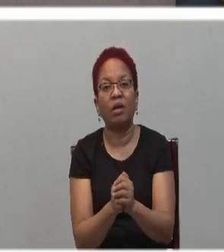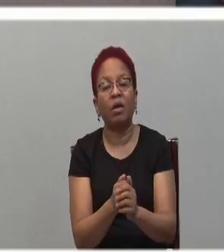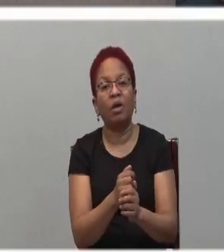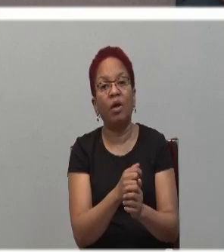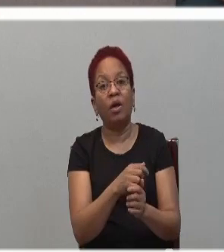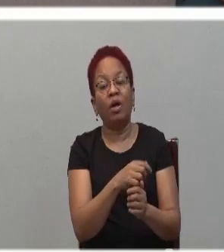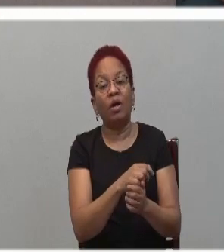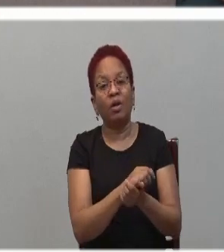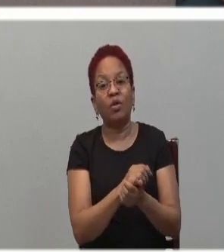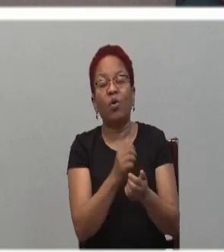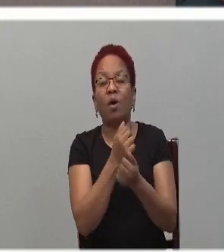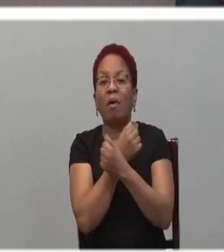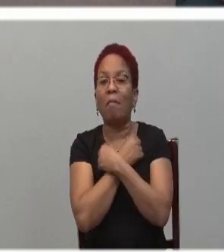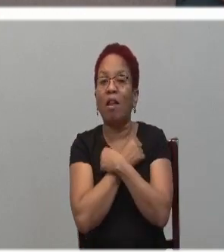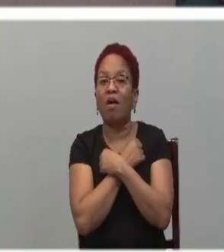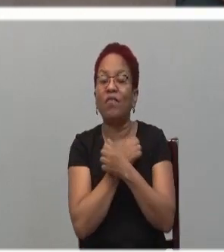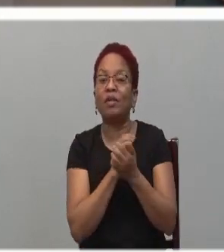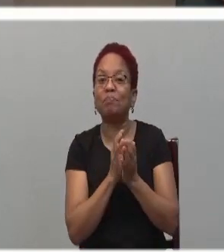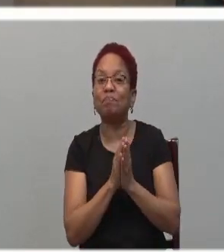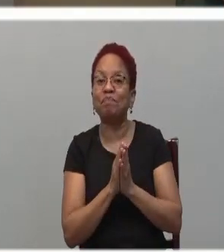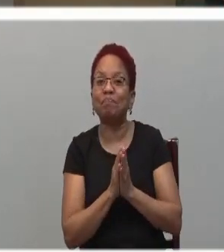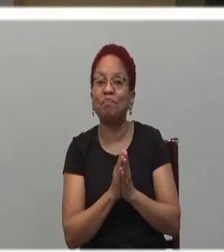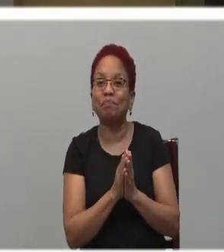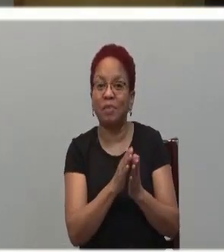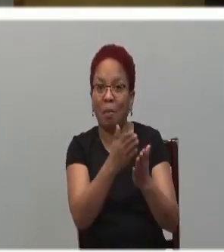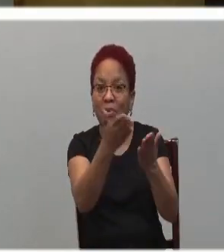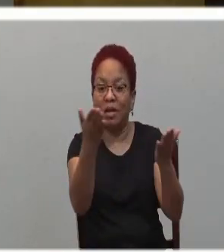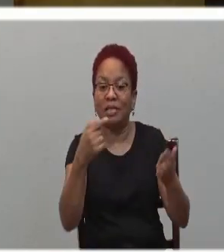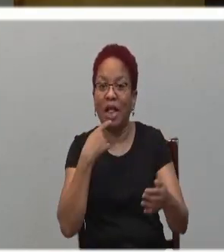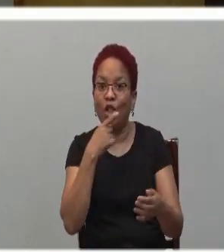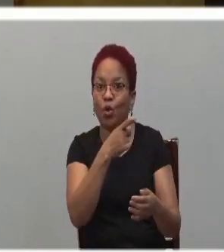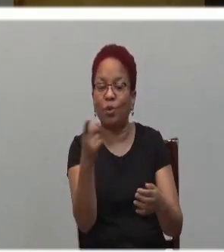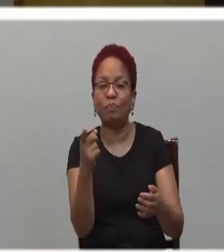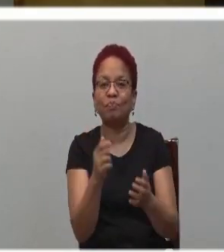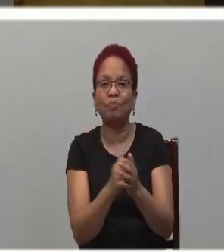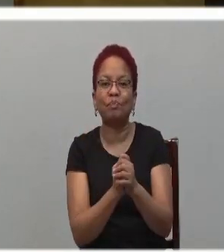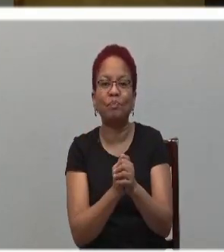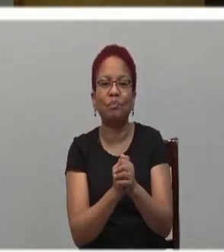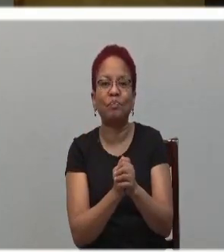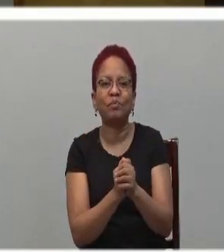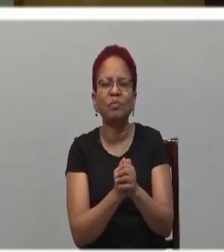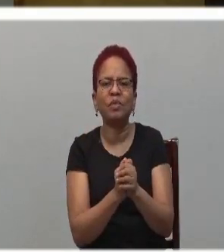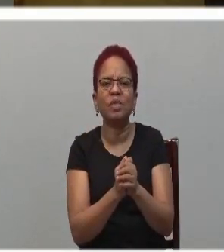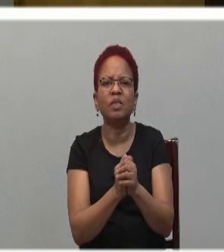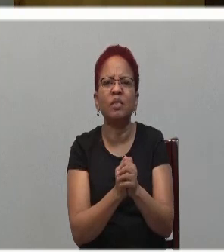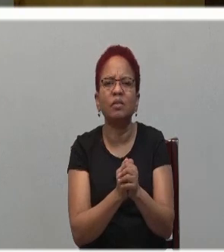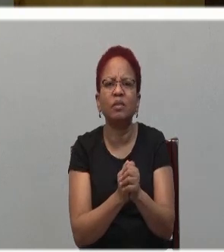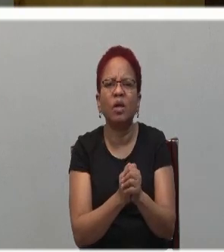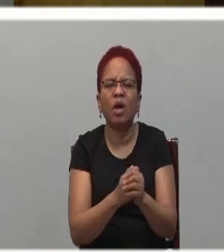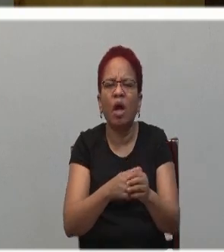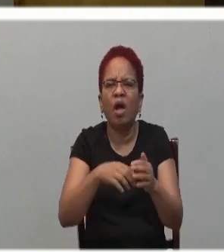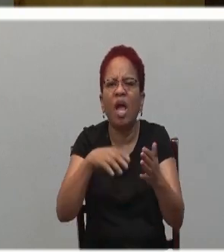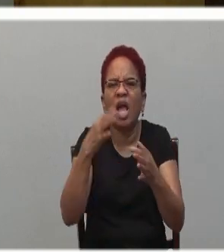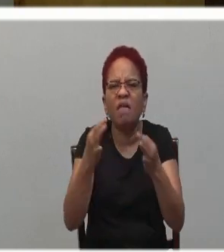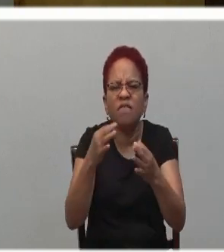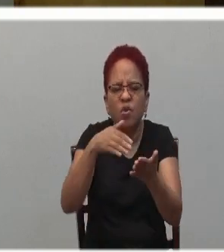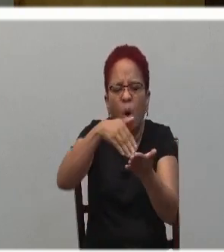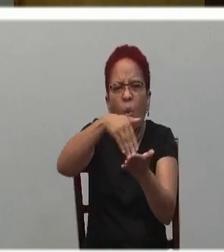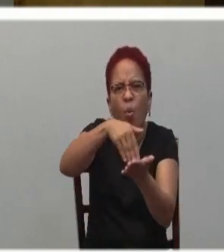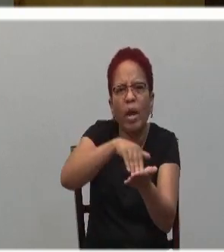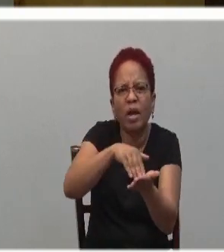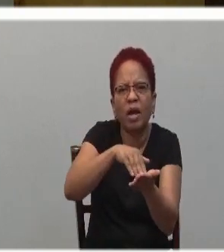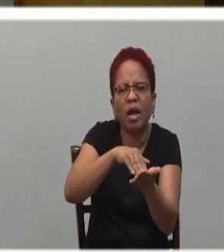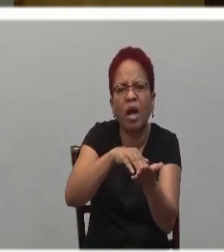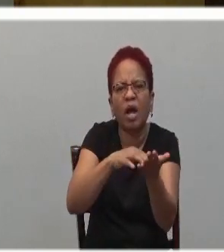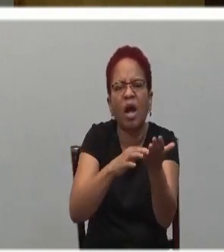in their powerlessness, from where will disciples receive the power and the strength